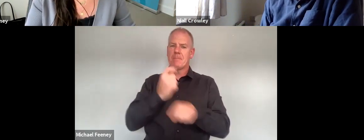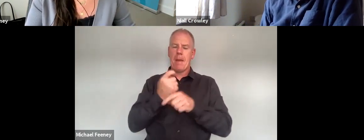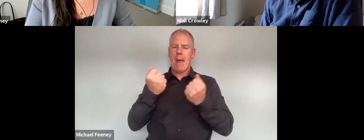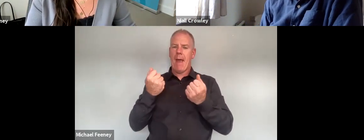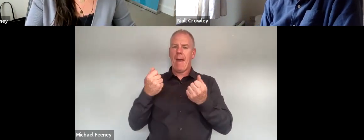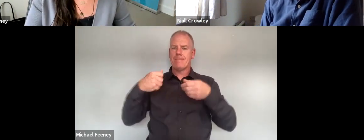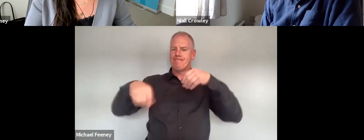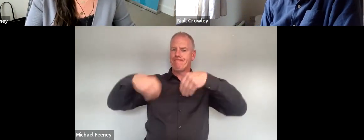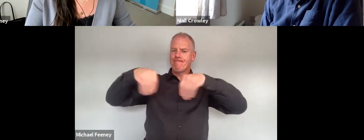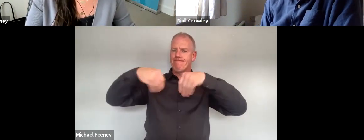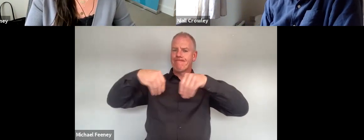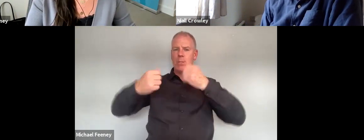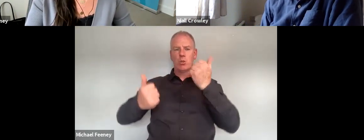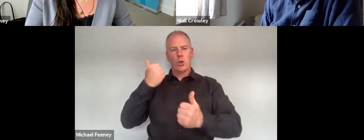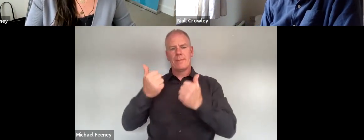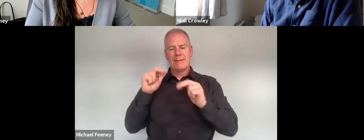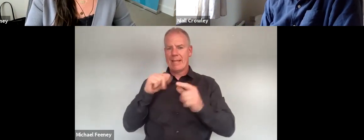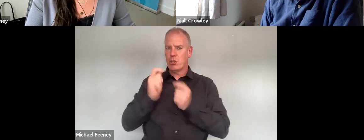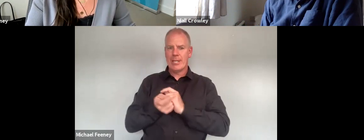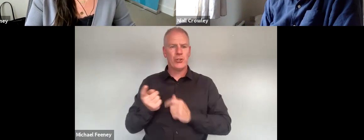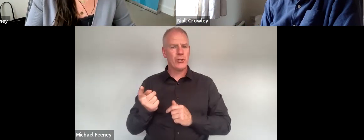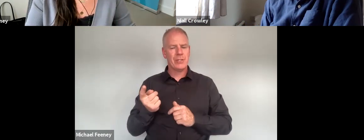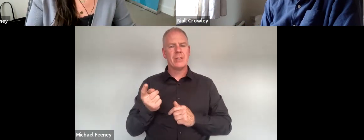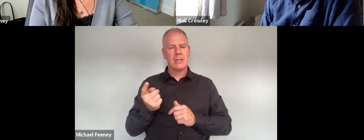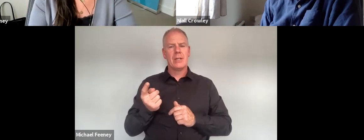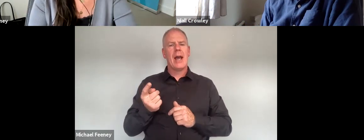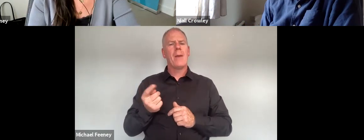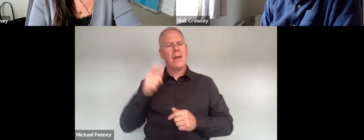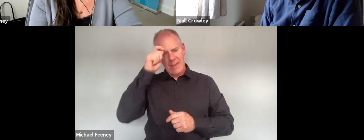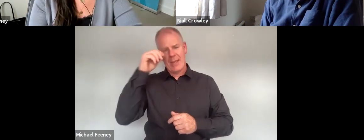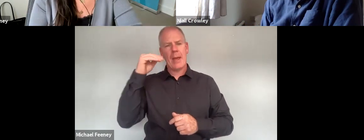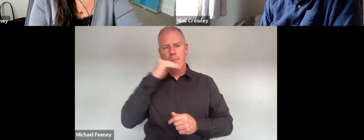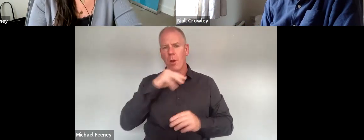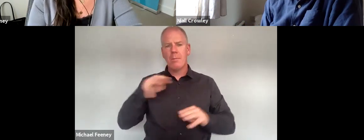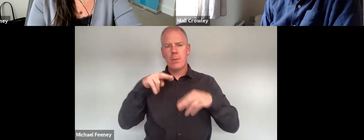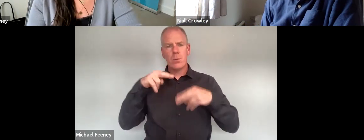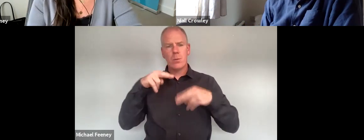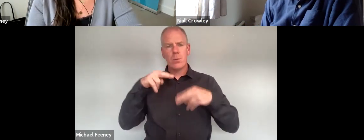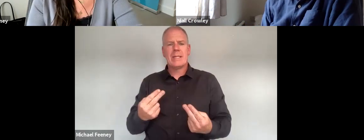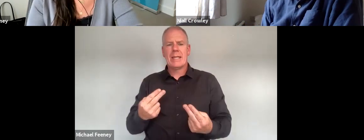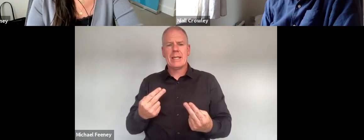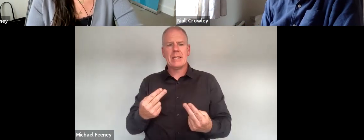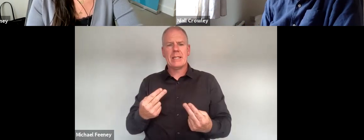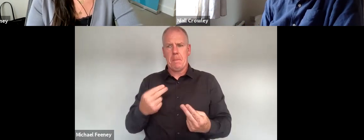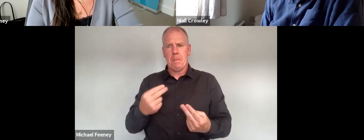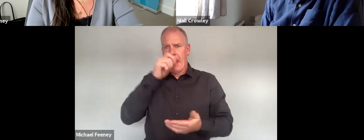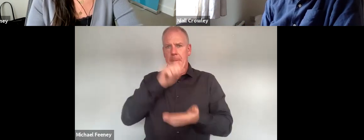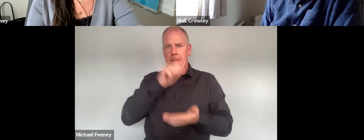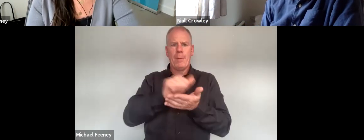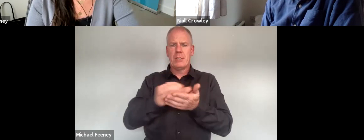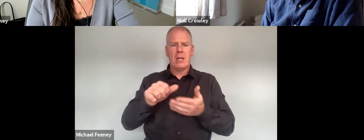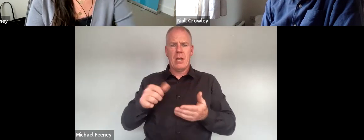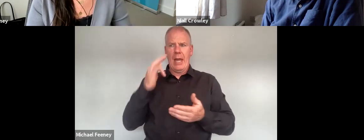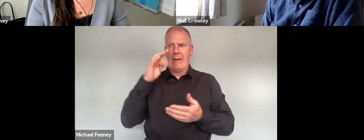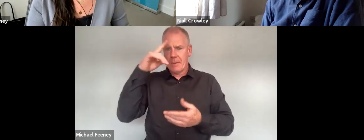will change that for some people and we do think it's important that people should have the right not to have their name published if that is a